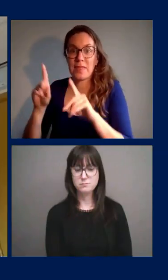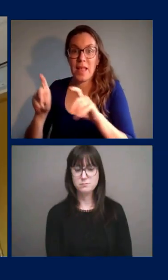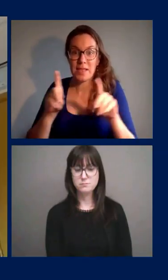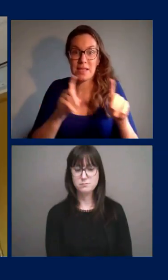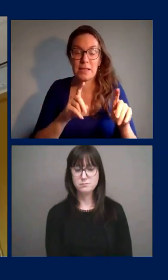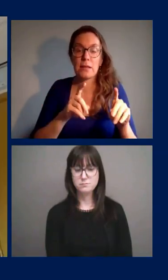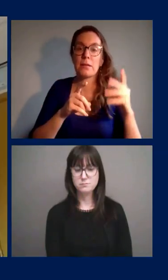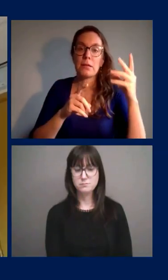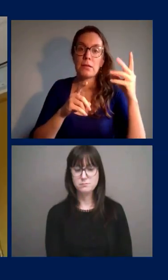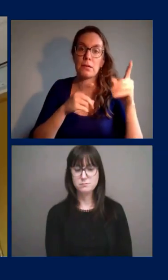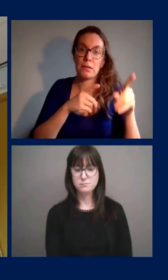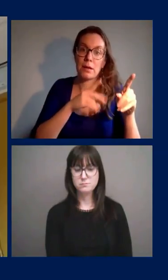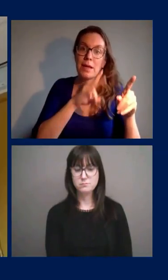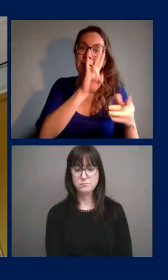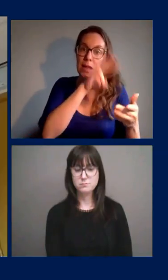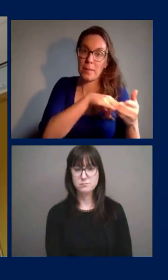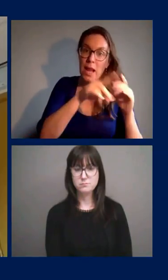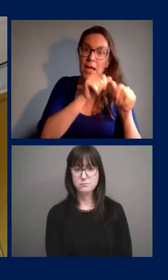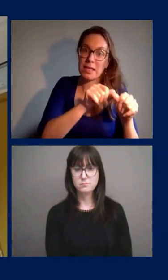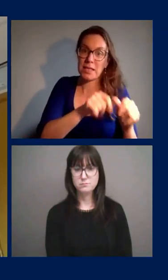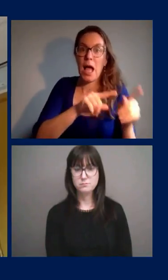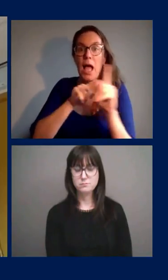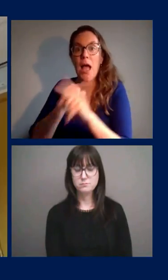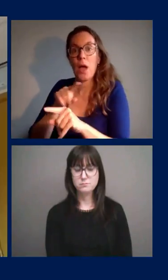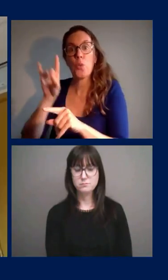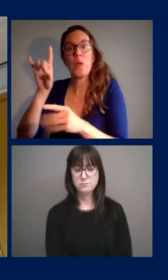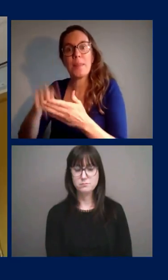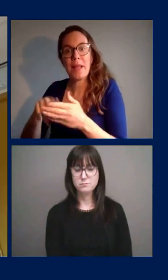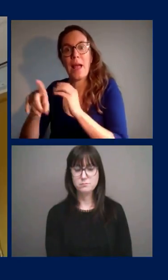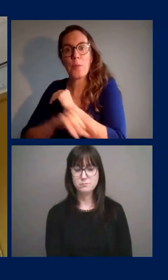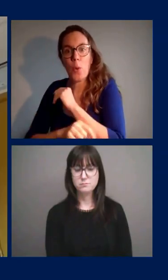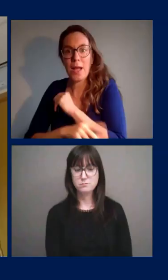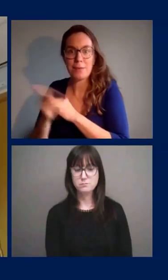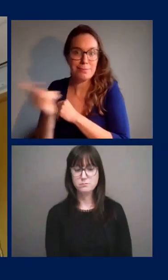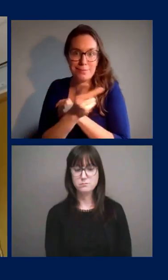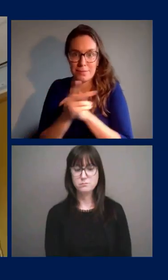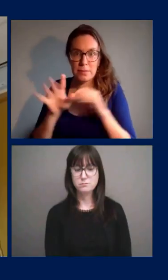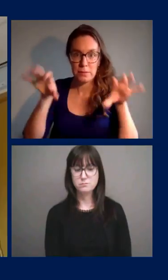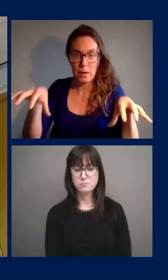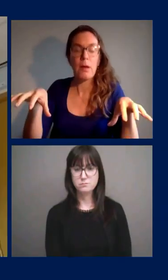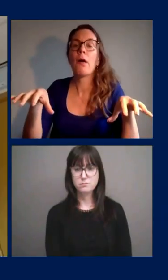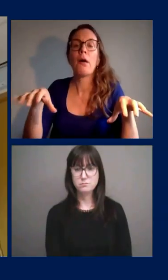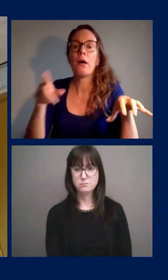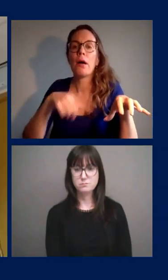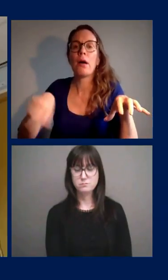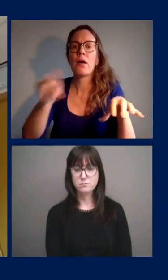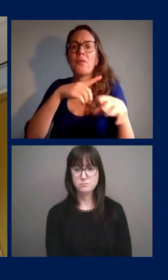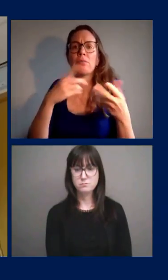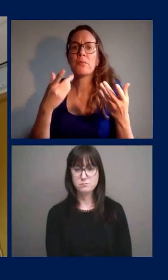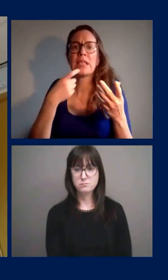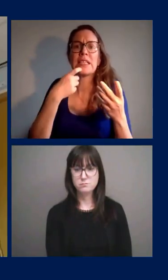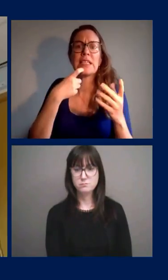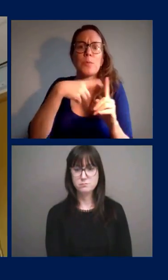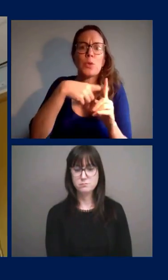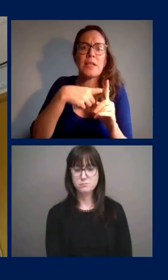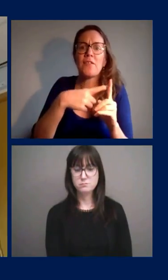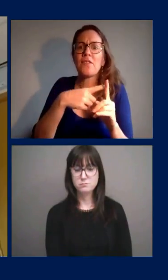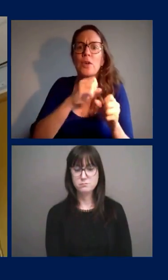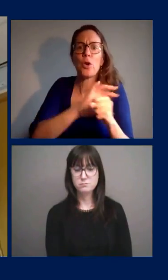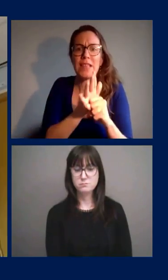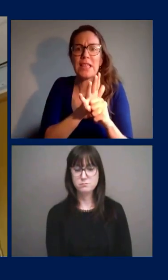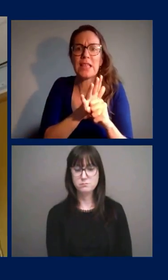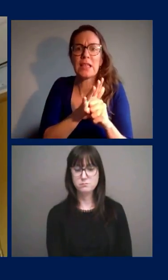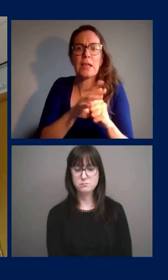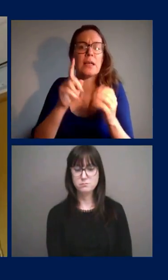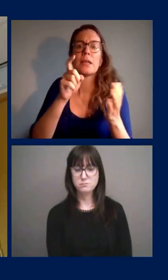8000 employees when will we know in this basin who is positive how many people are positive